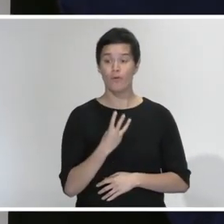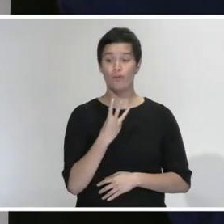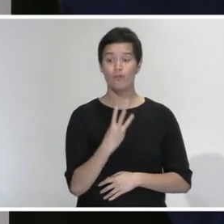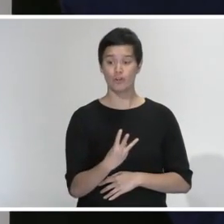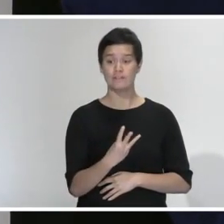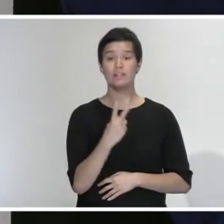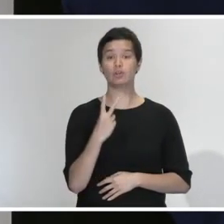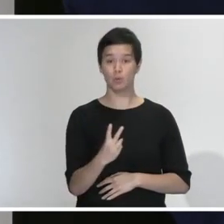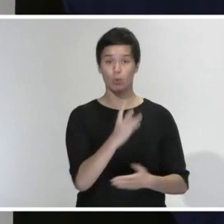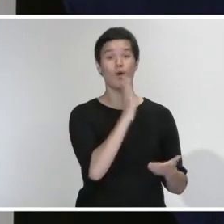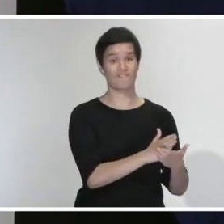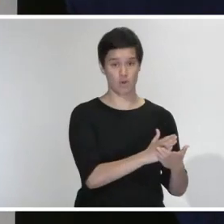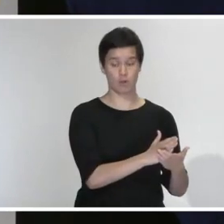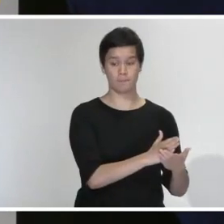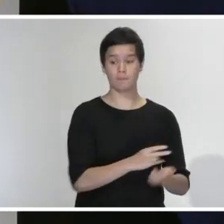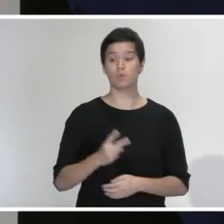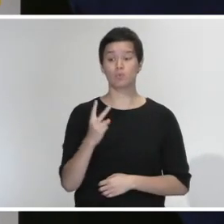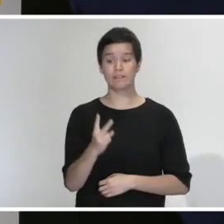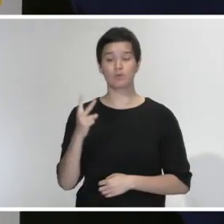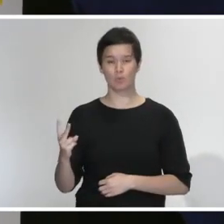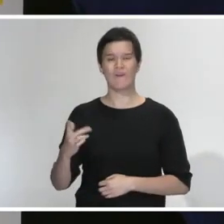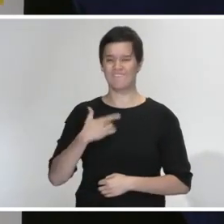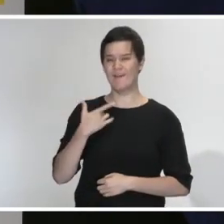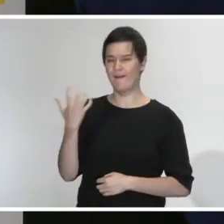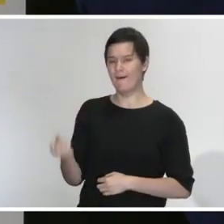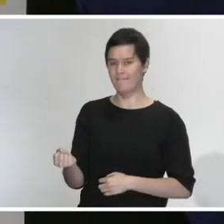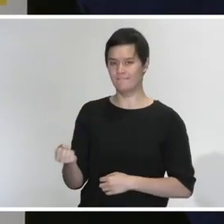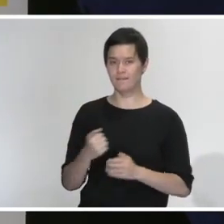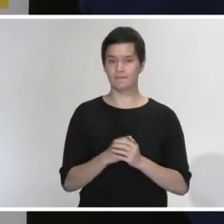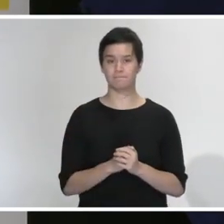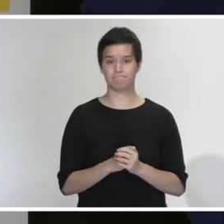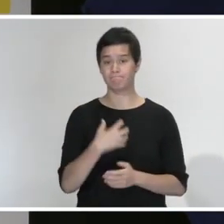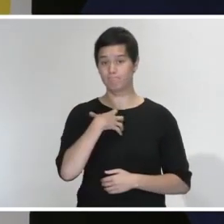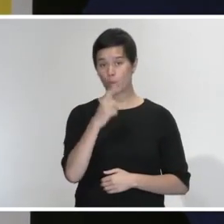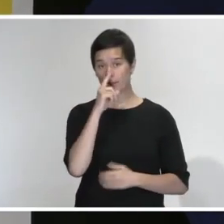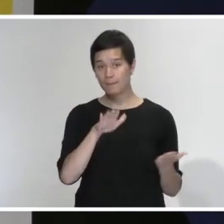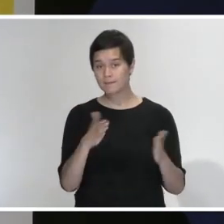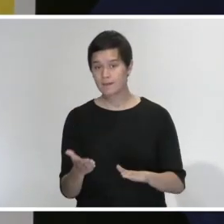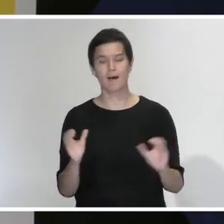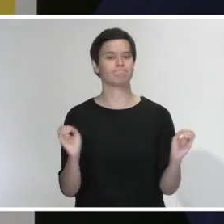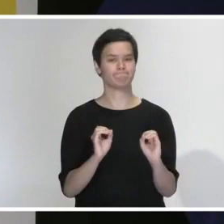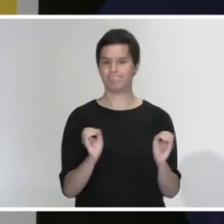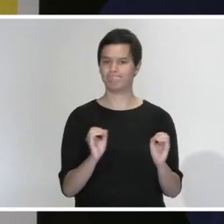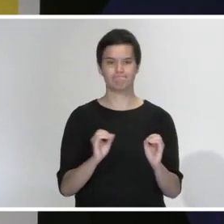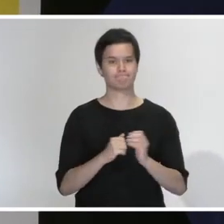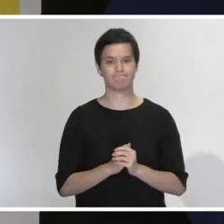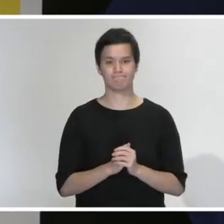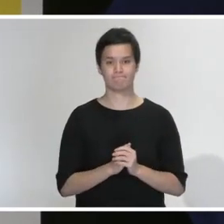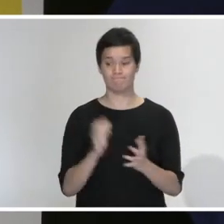and 22 are probable cases. There are no additional deaths to report and we can report that